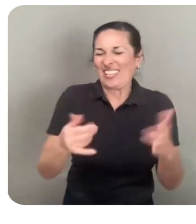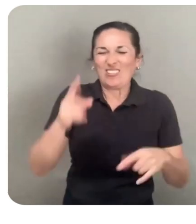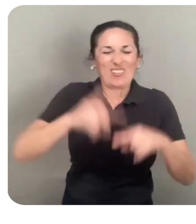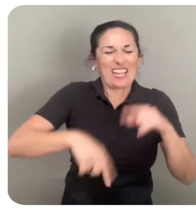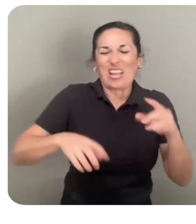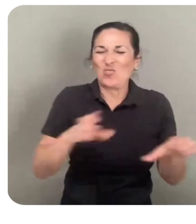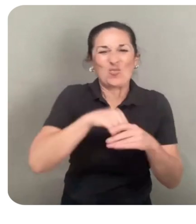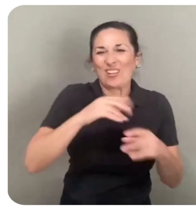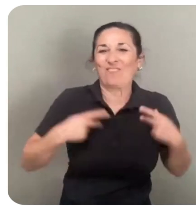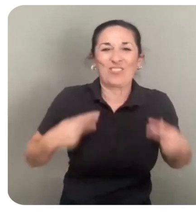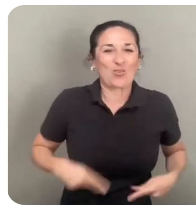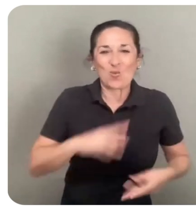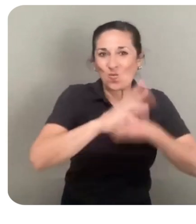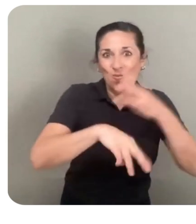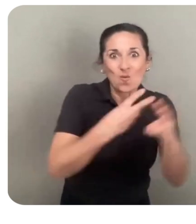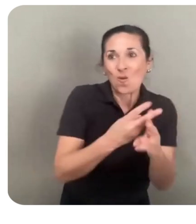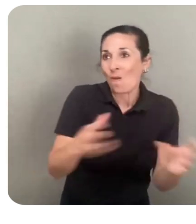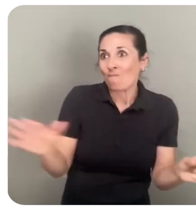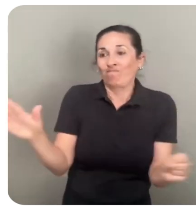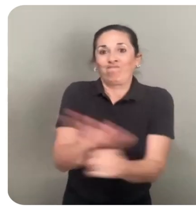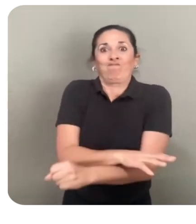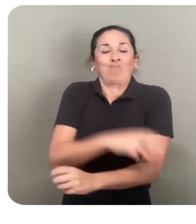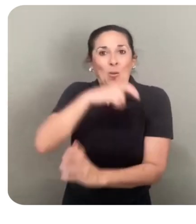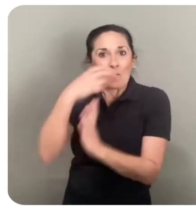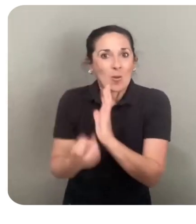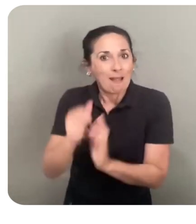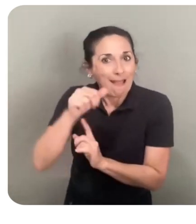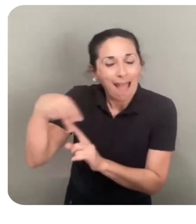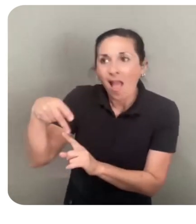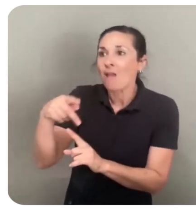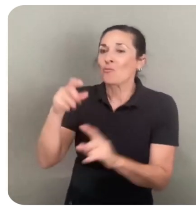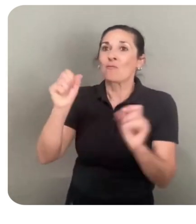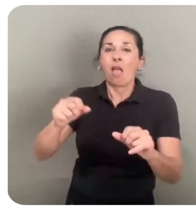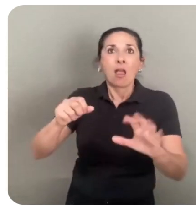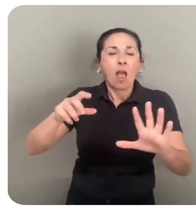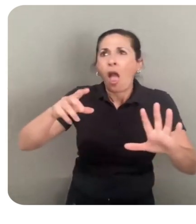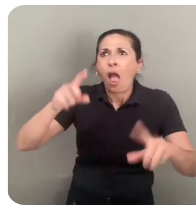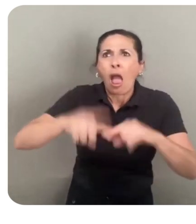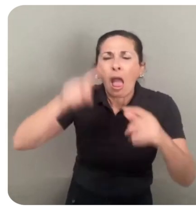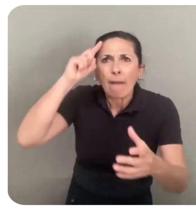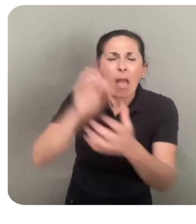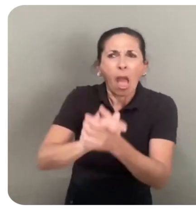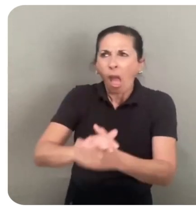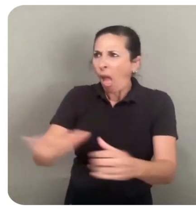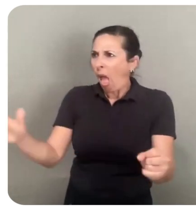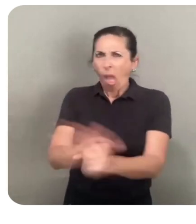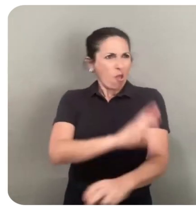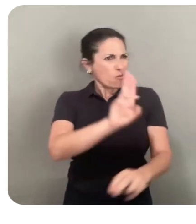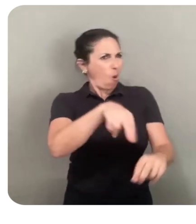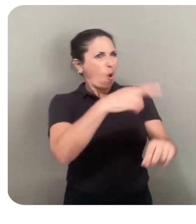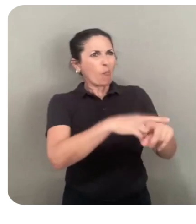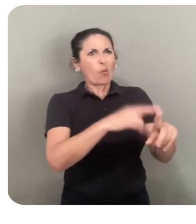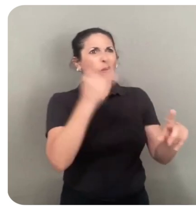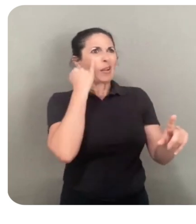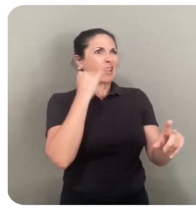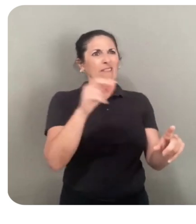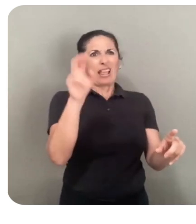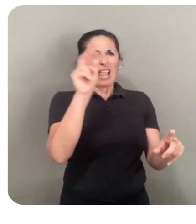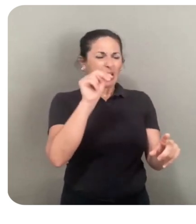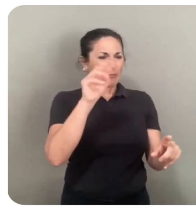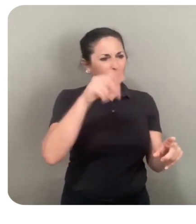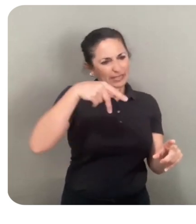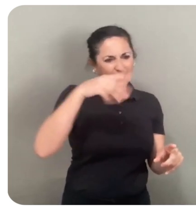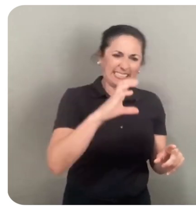Particularly for fully immersive apps. You can suspend disbelief. Make it totally normal to send NPCs flying,